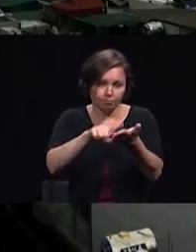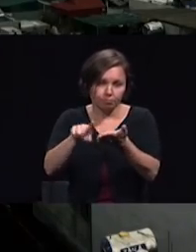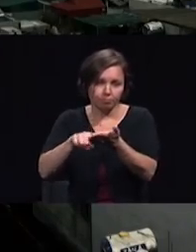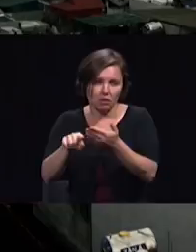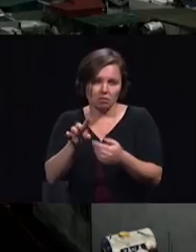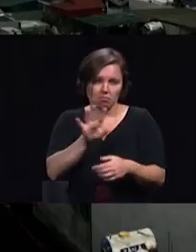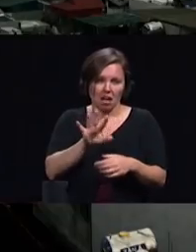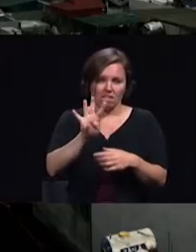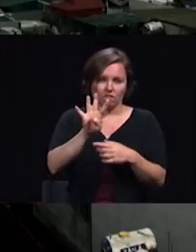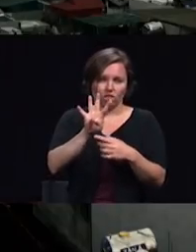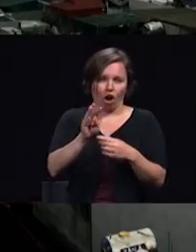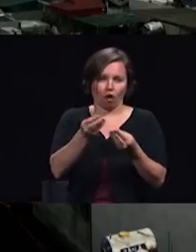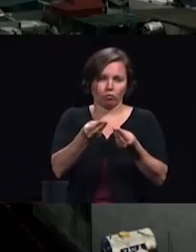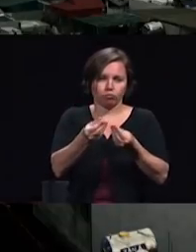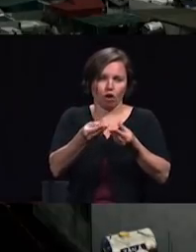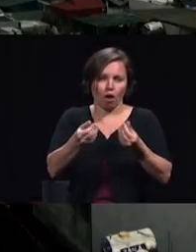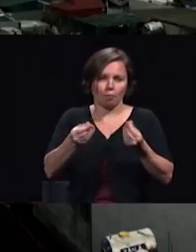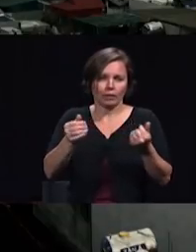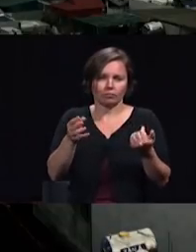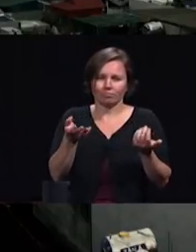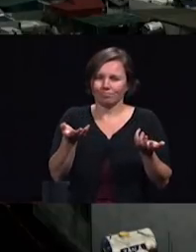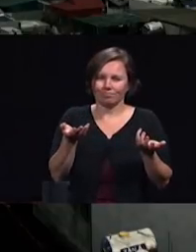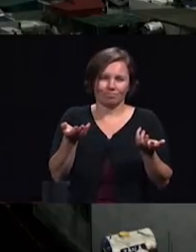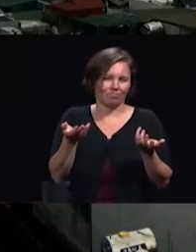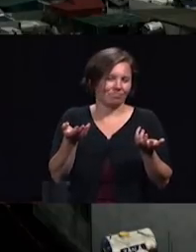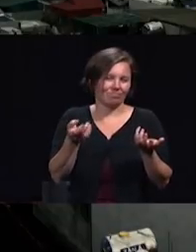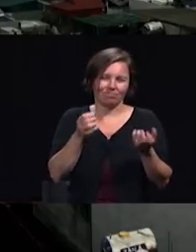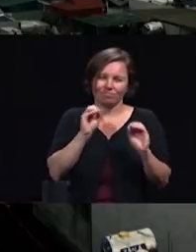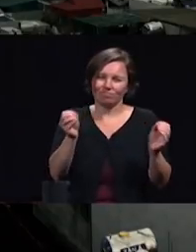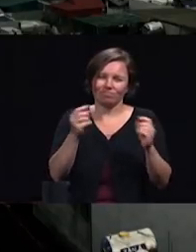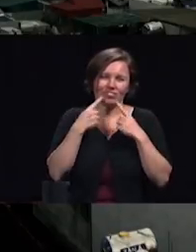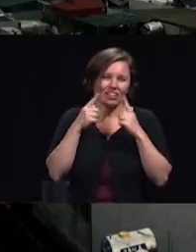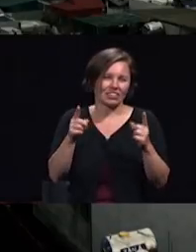success but the Lord's timing is always perfect